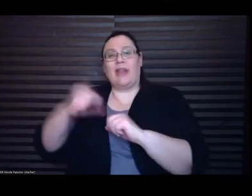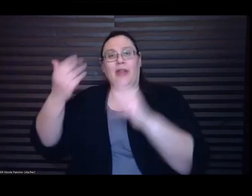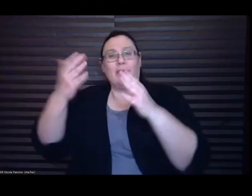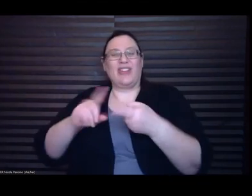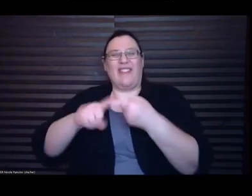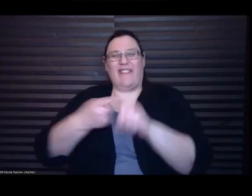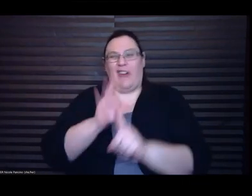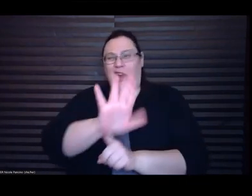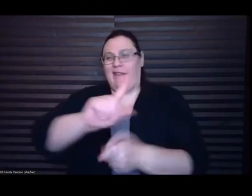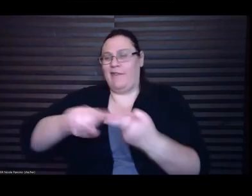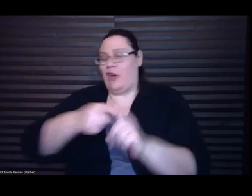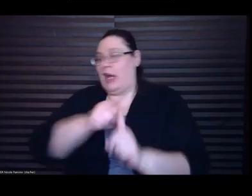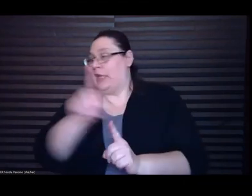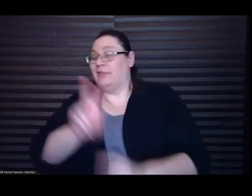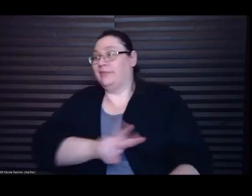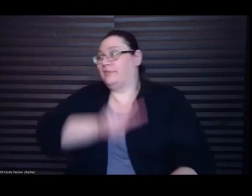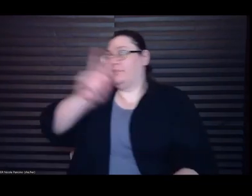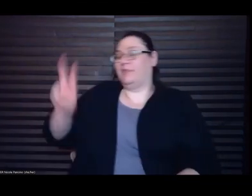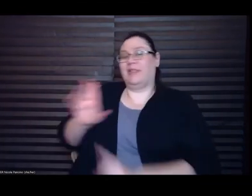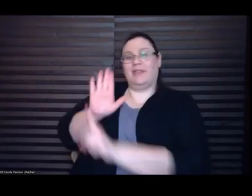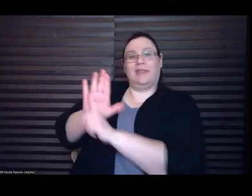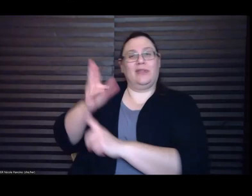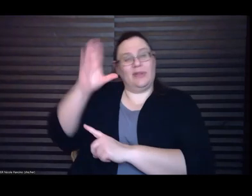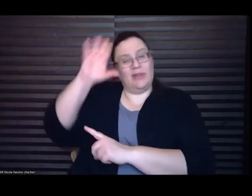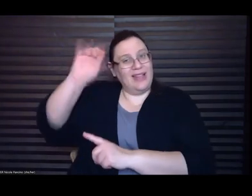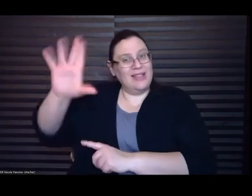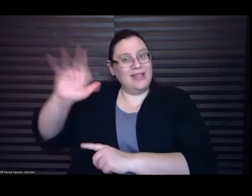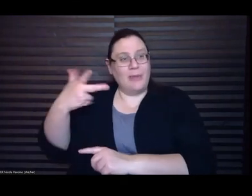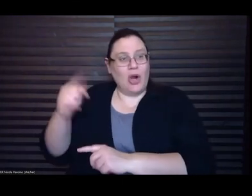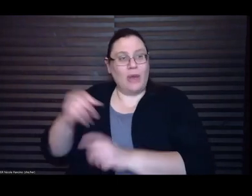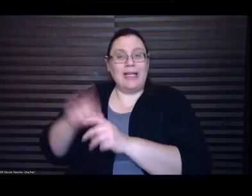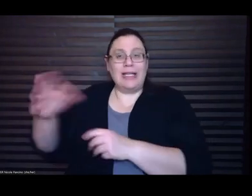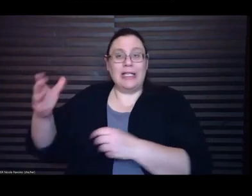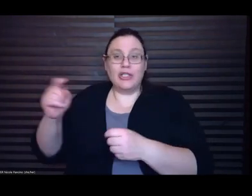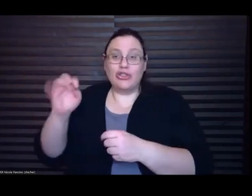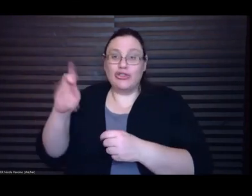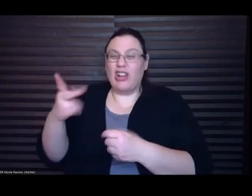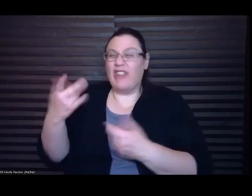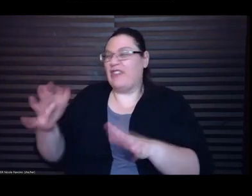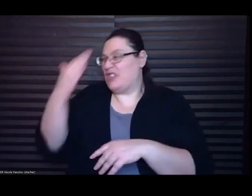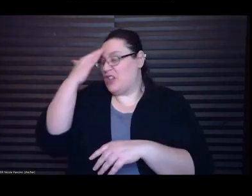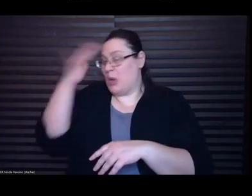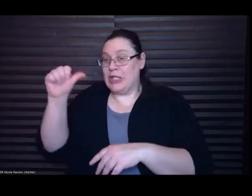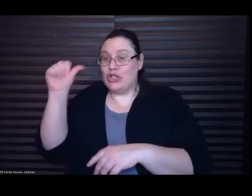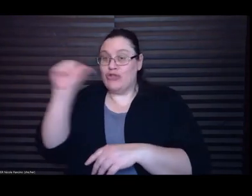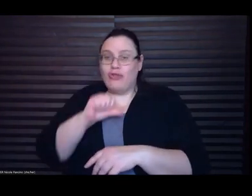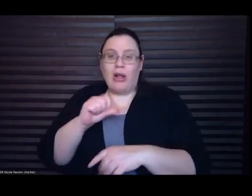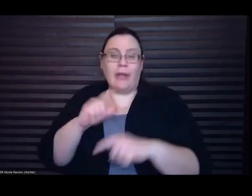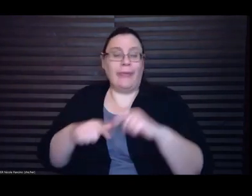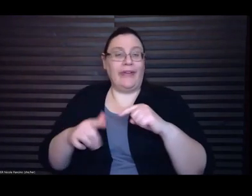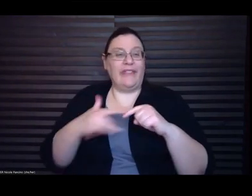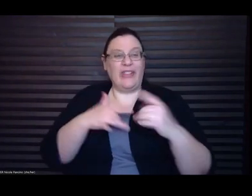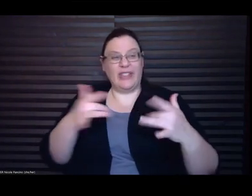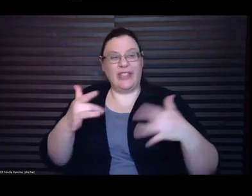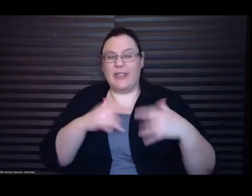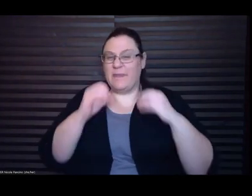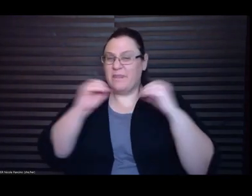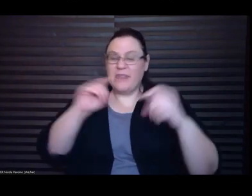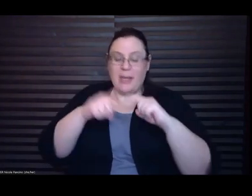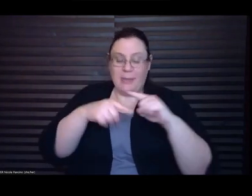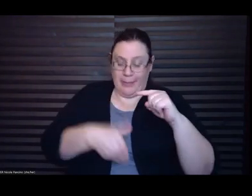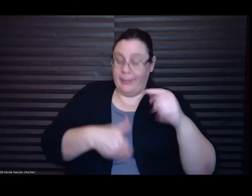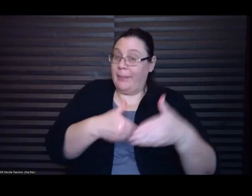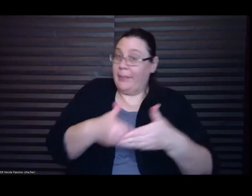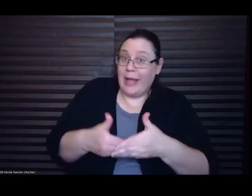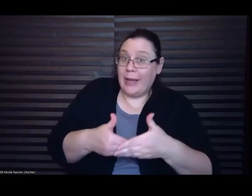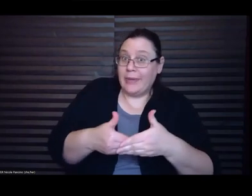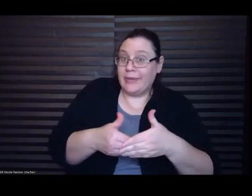full well that he was drunk but not feeling an ounce of concern for the babies or for herself. I've never fucked a pregnant girl, the guy had said